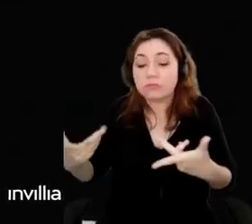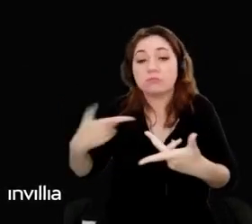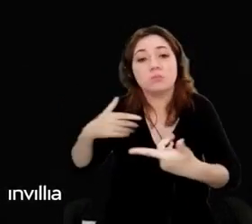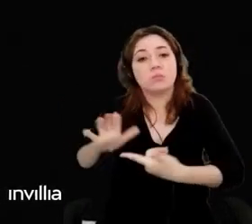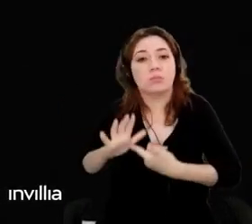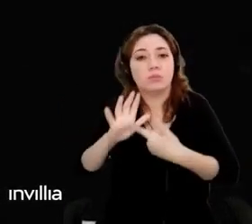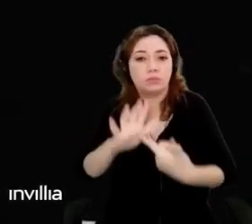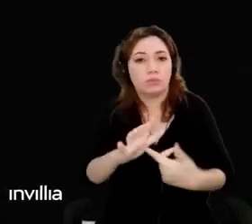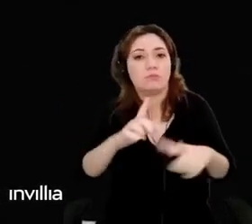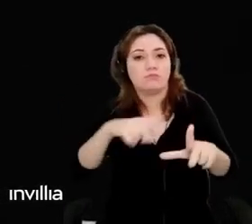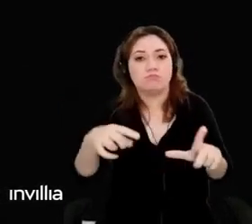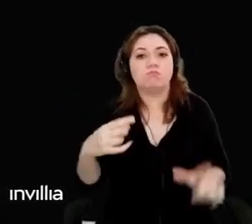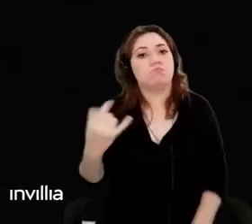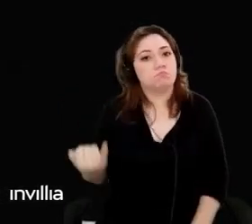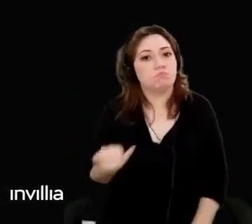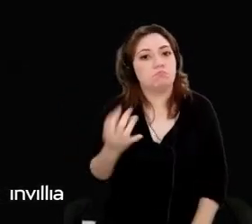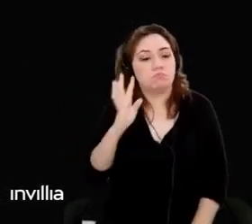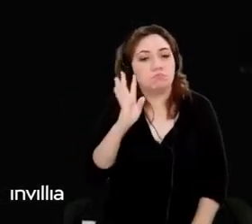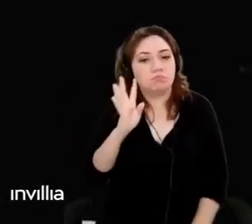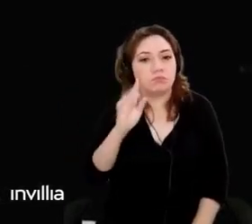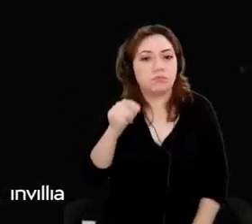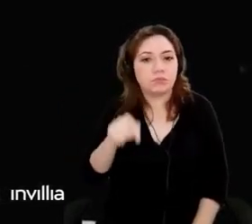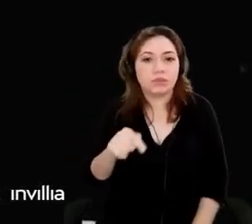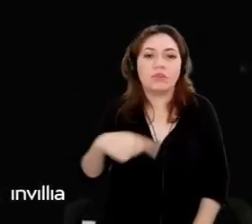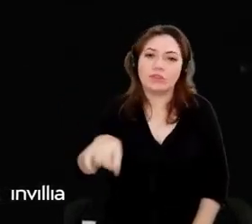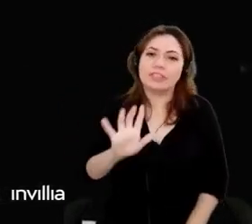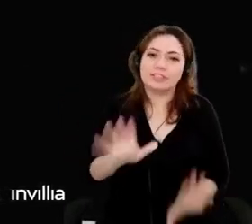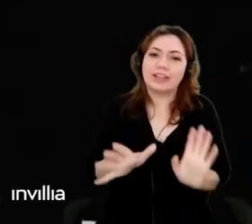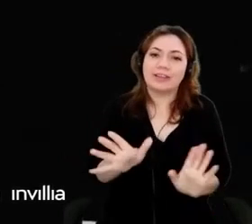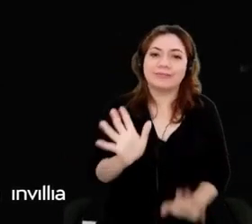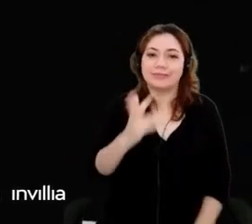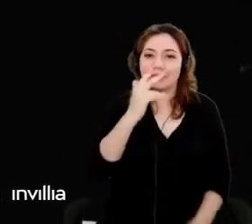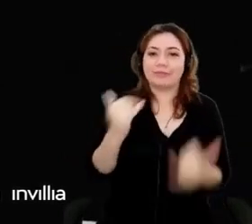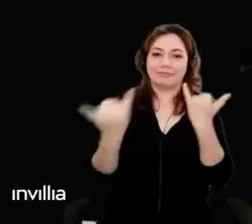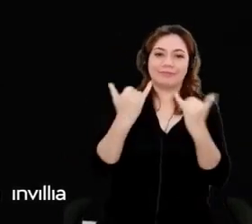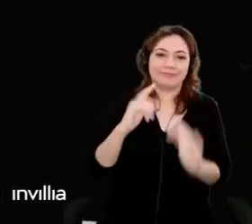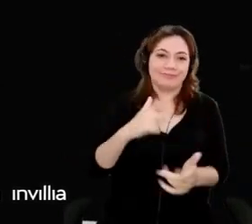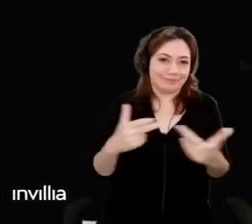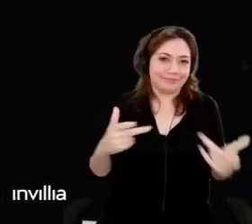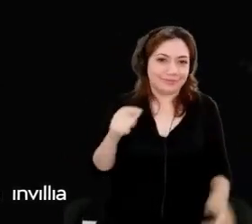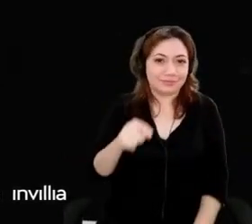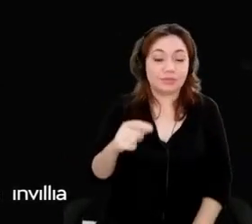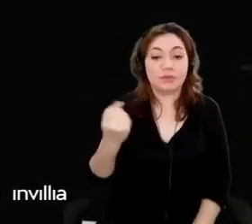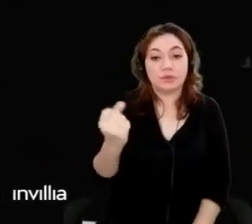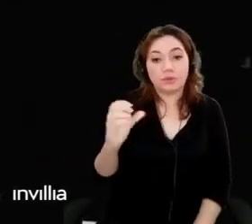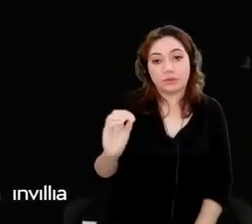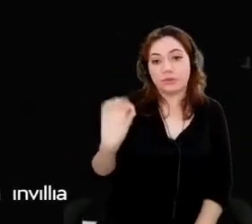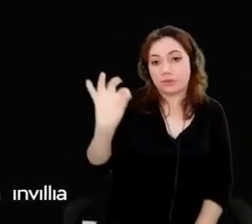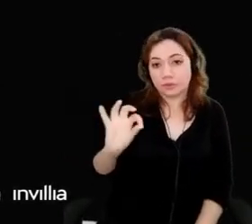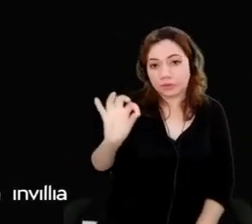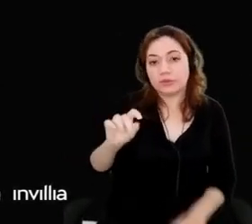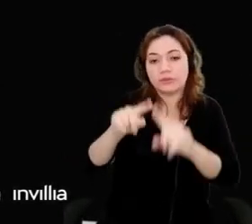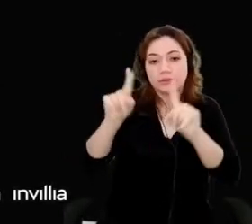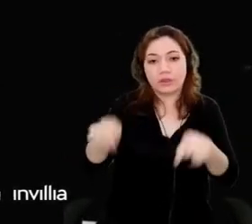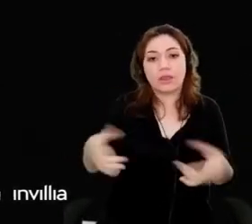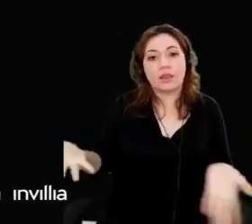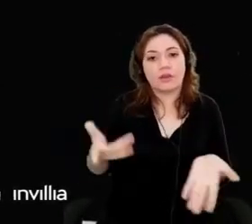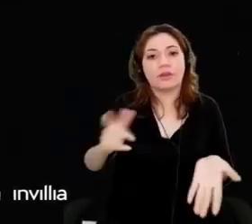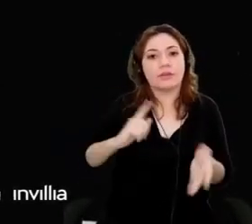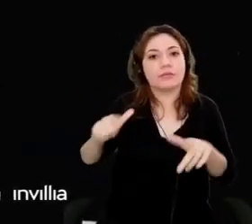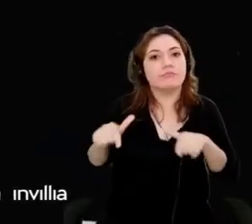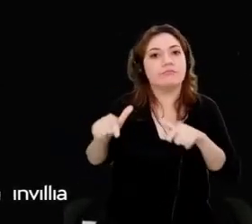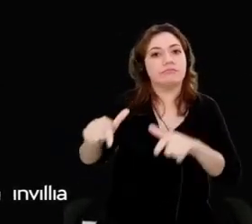last year when we were launching much of this. So today, 80% of our employees are now certified in AI Engine AI.